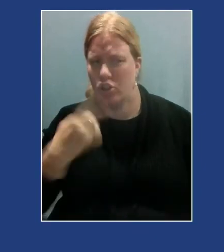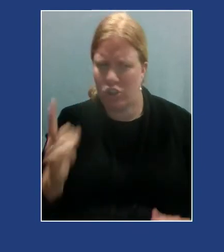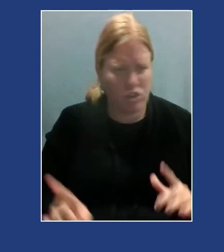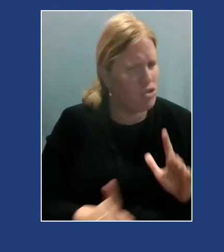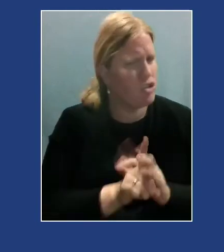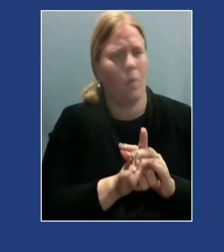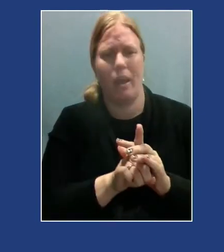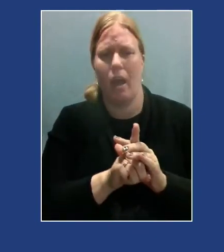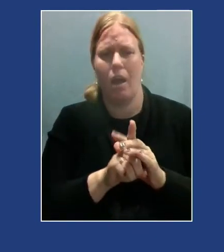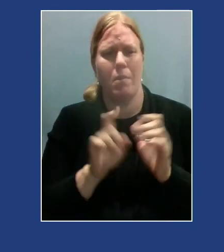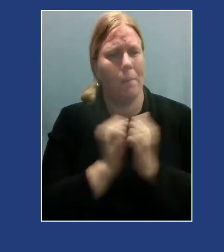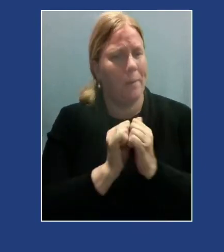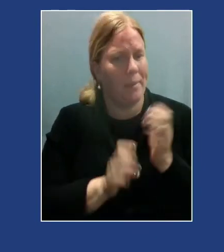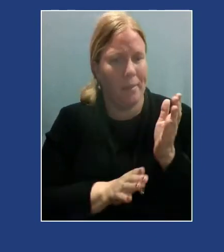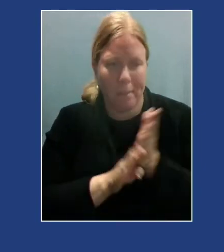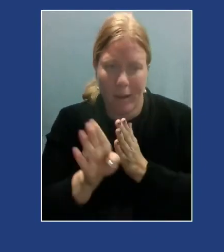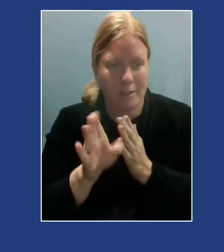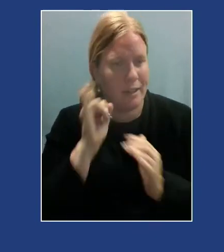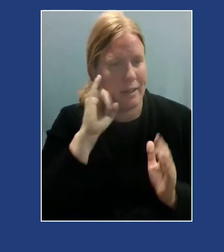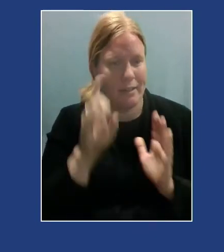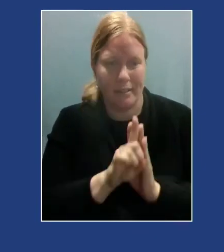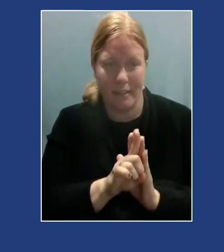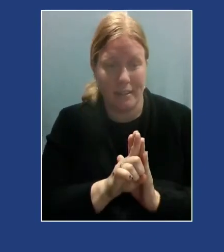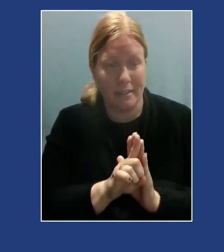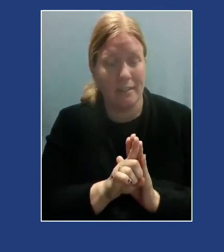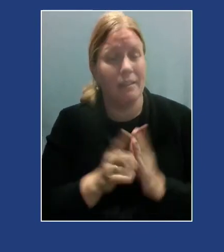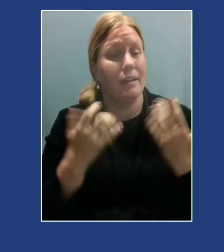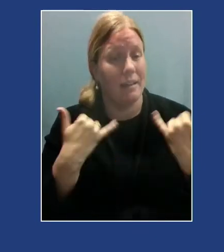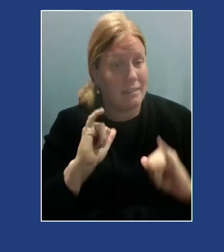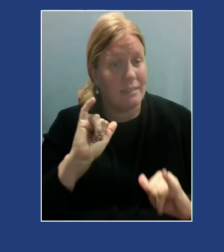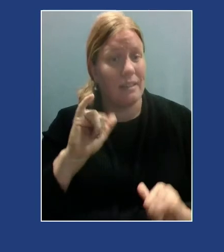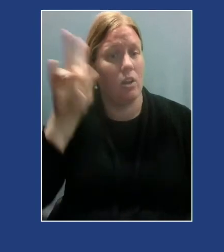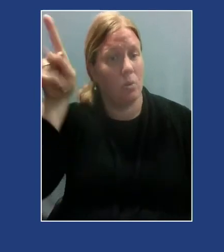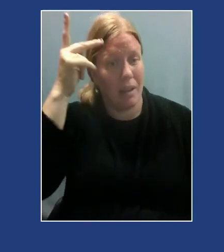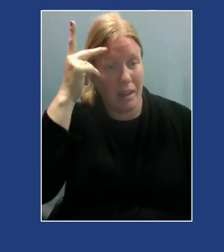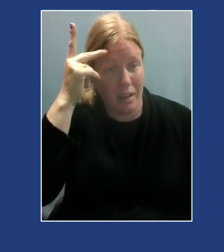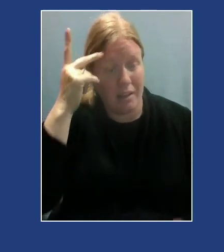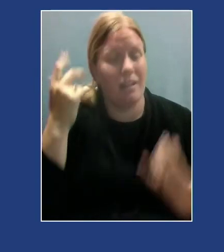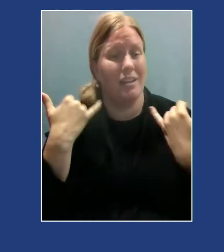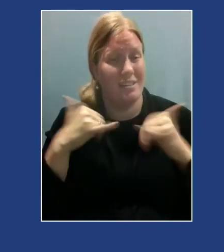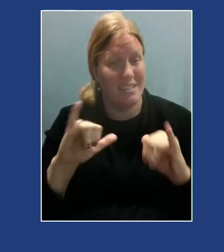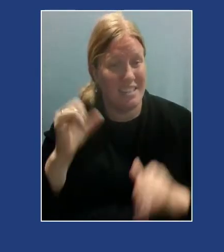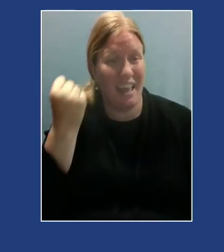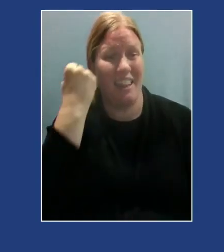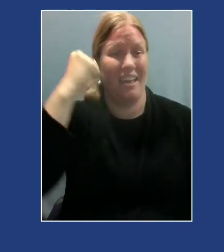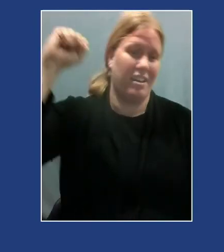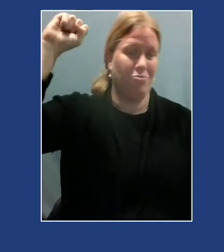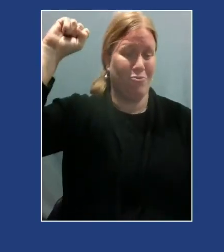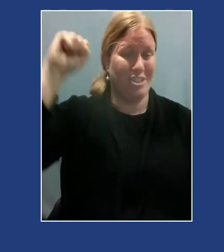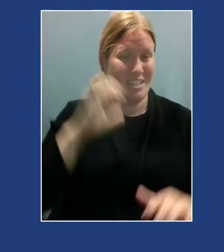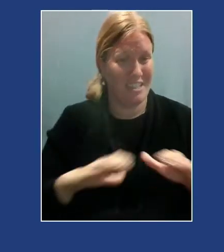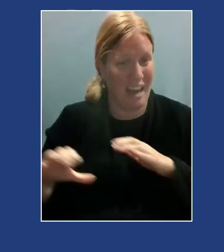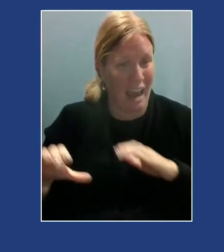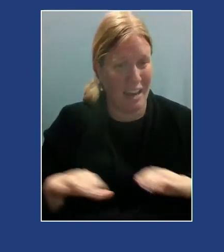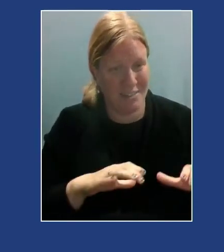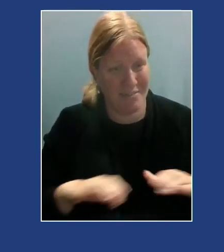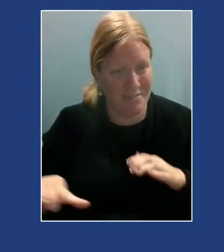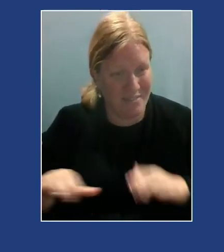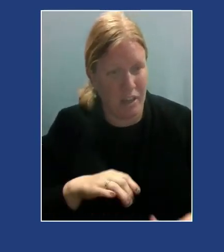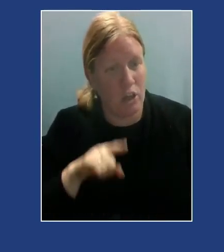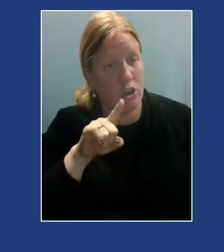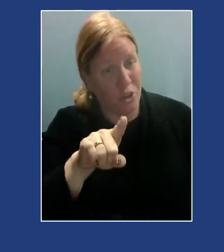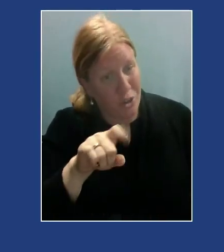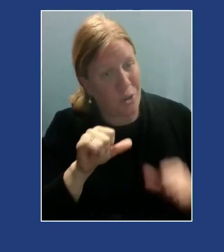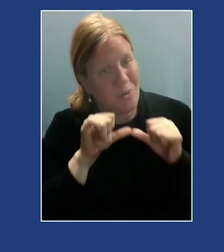marginalized identity is political and it is an act of resistance. And so you staying alive